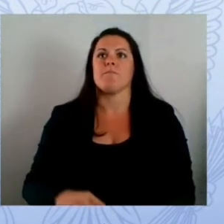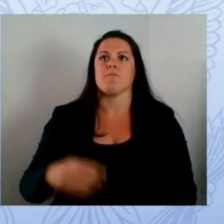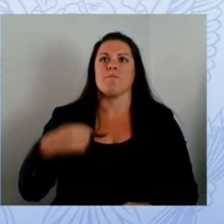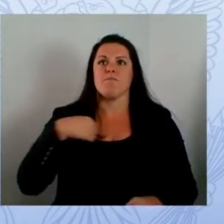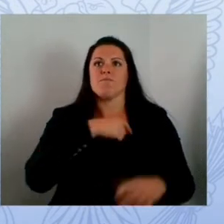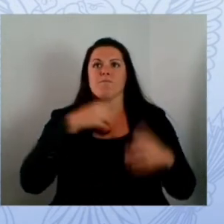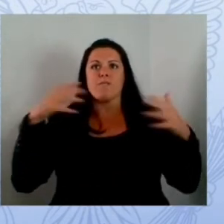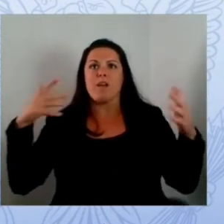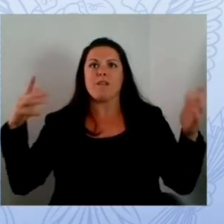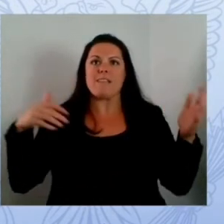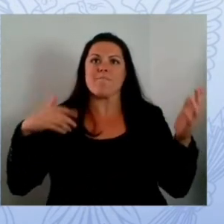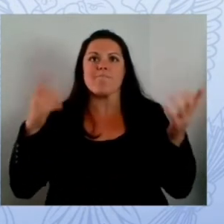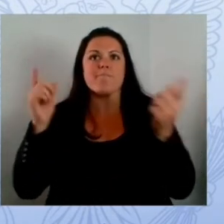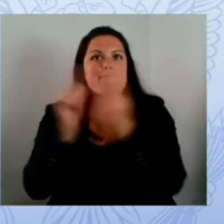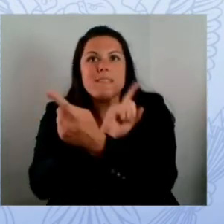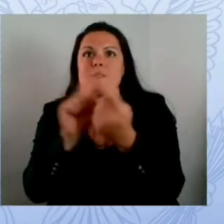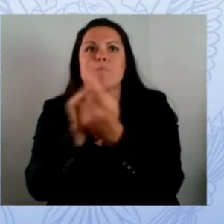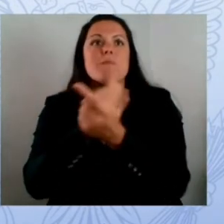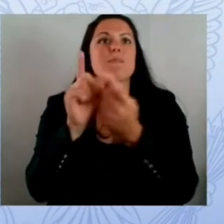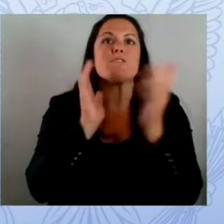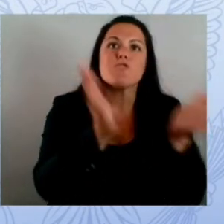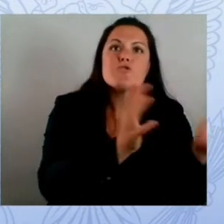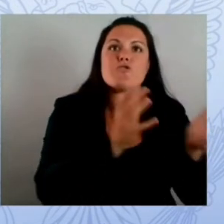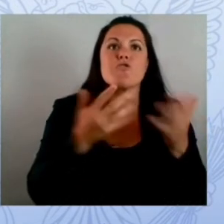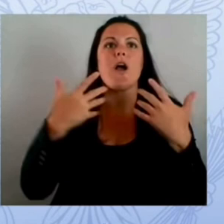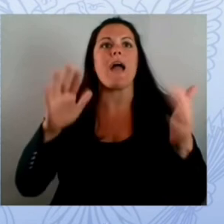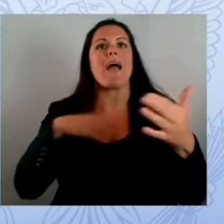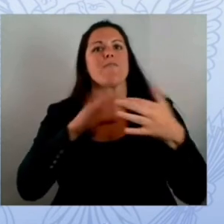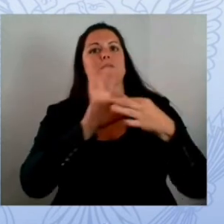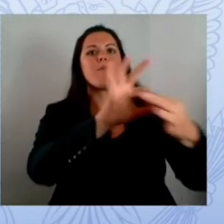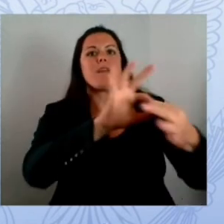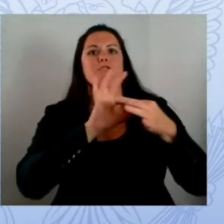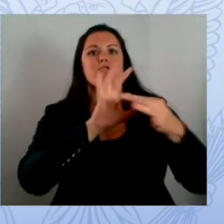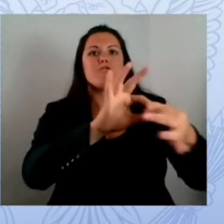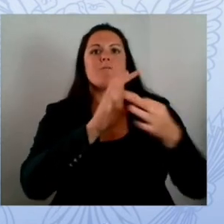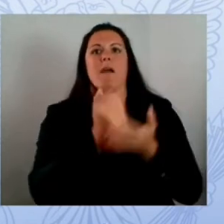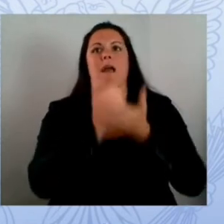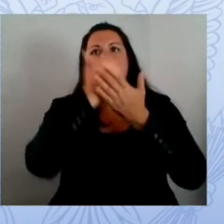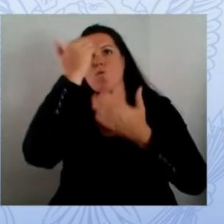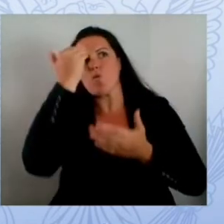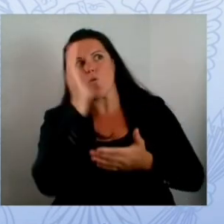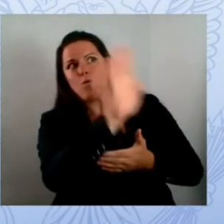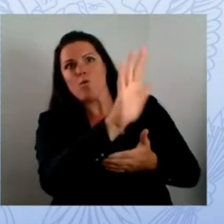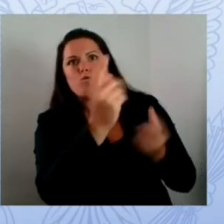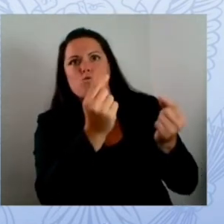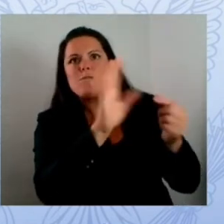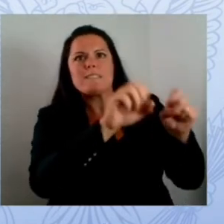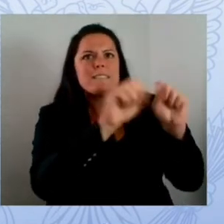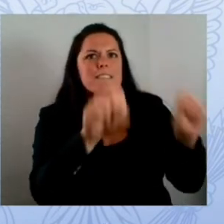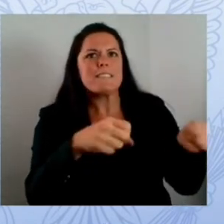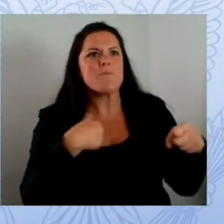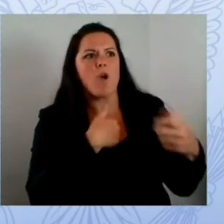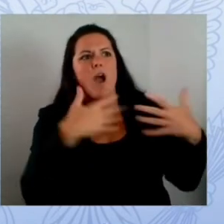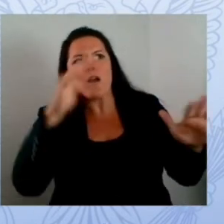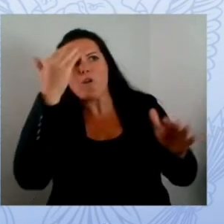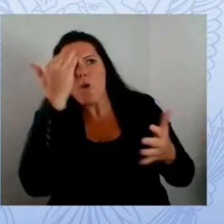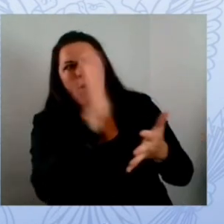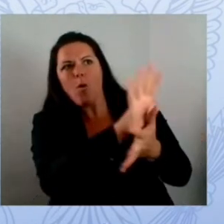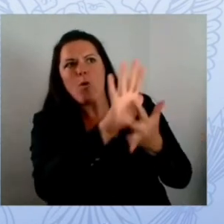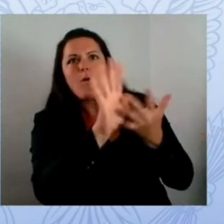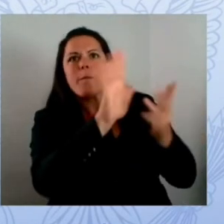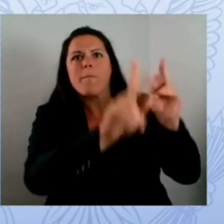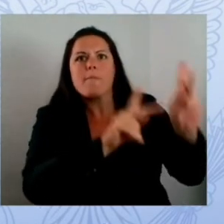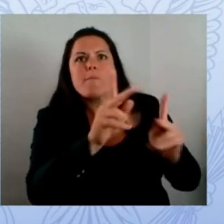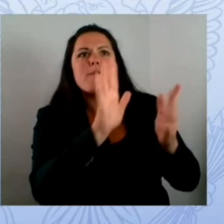to help and support the school district and responding to what occurred there and then helping to recover and